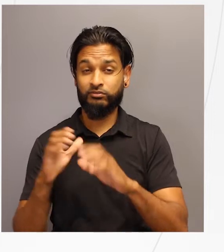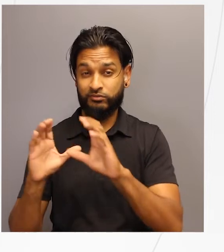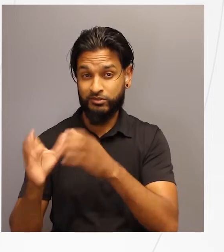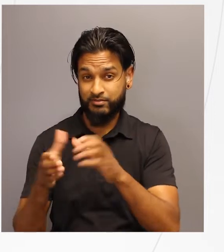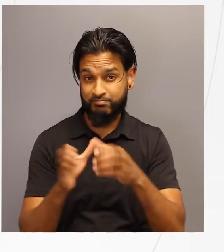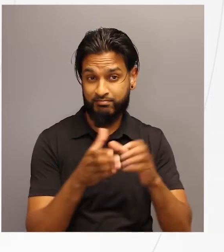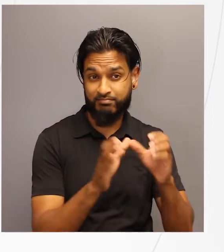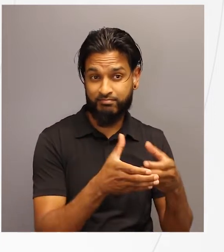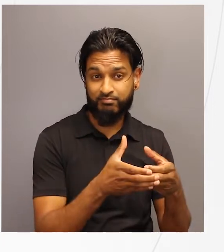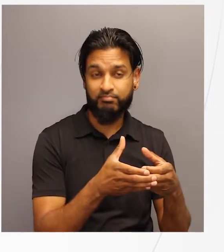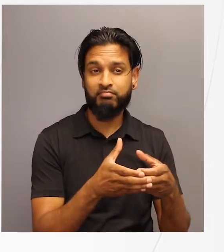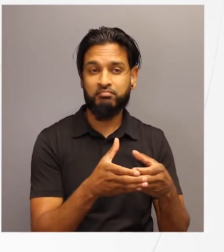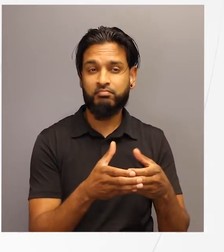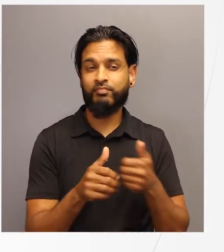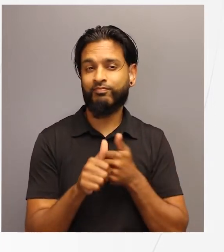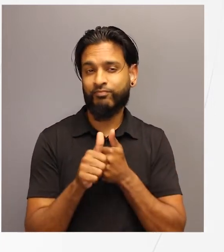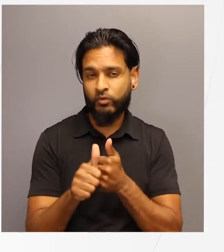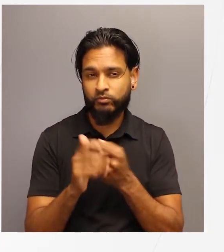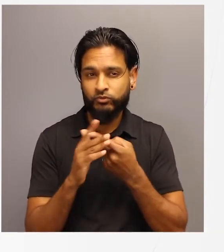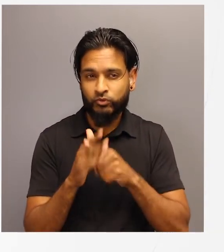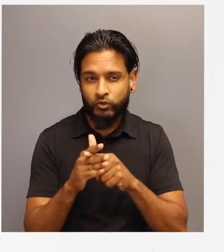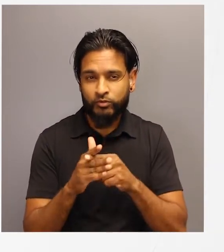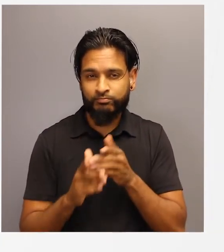will line up at the starting line and run the course.